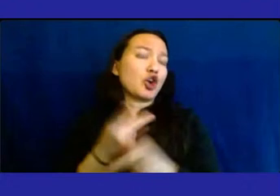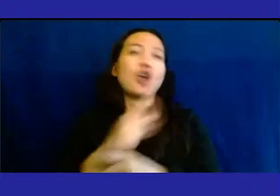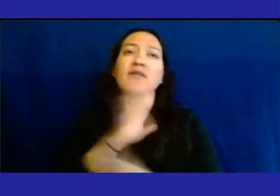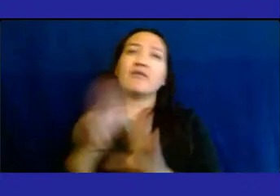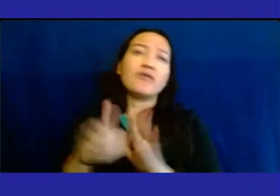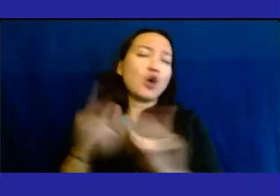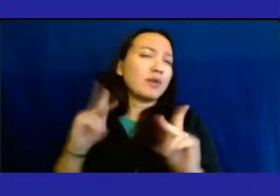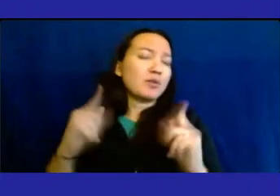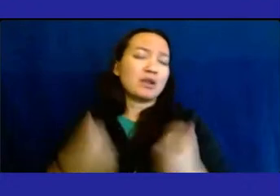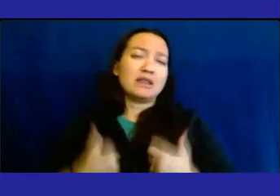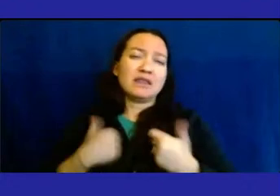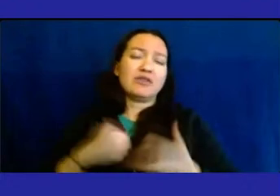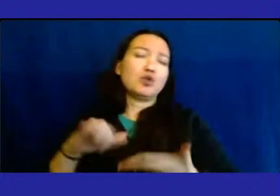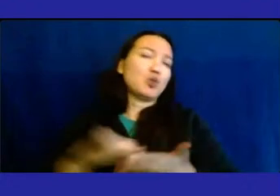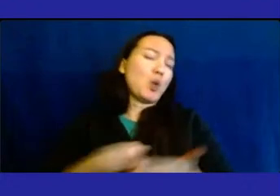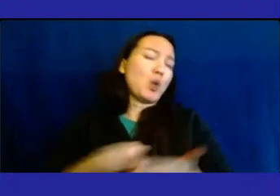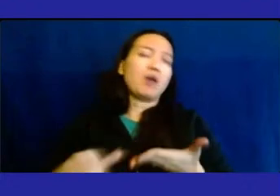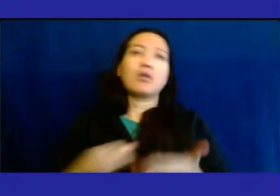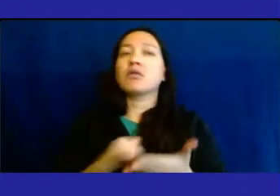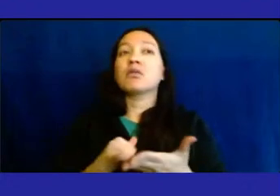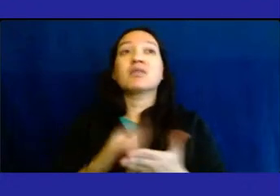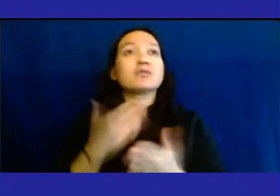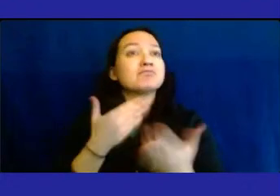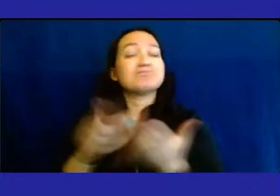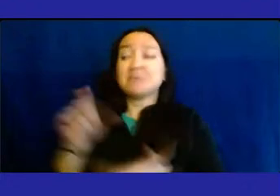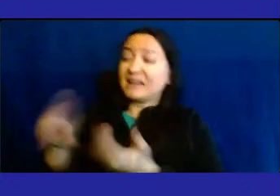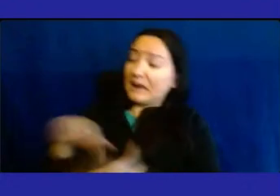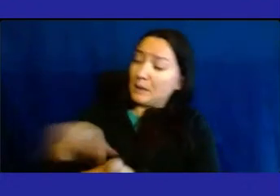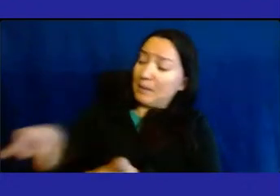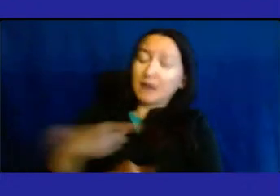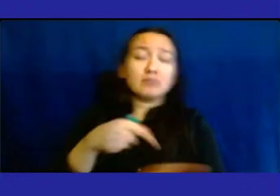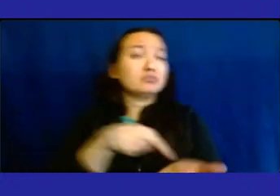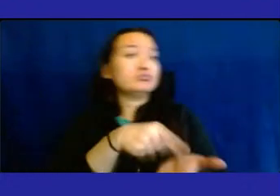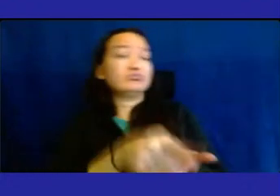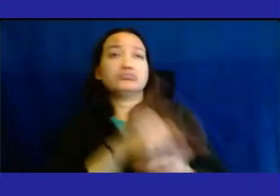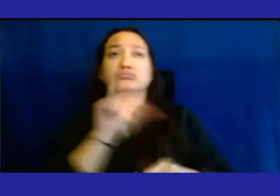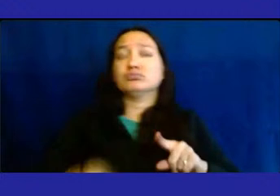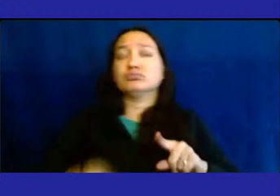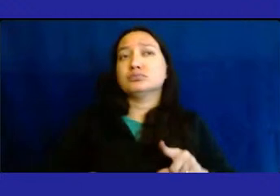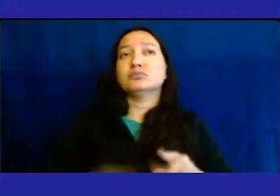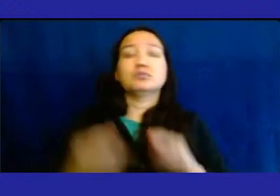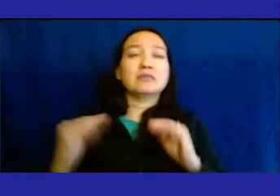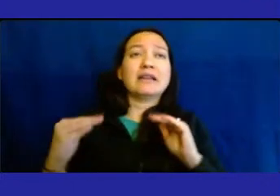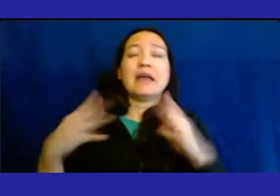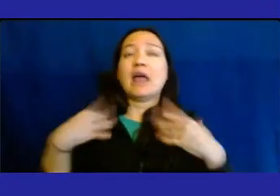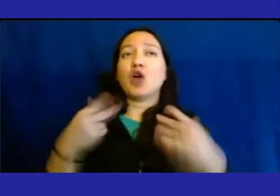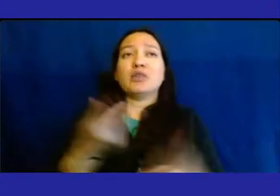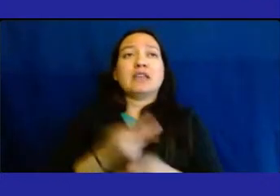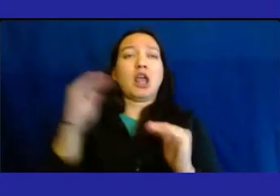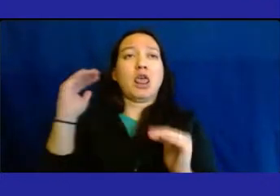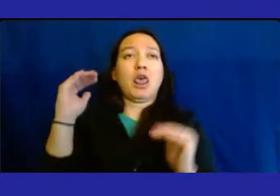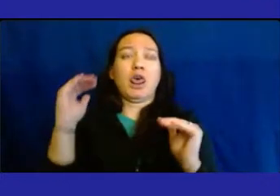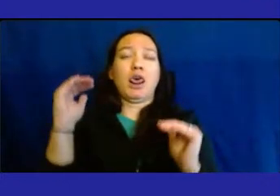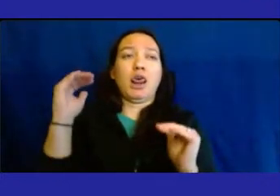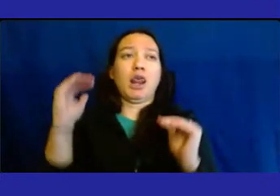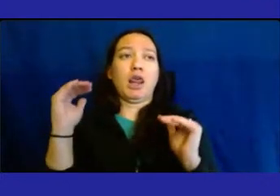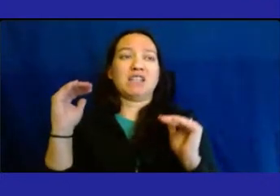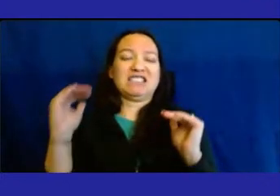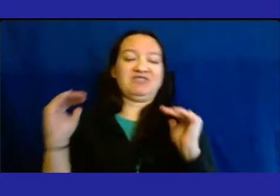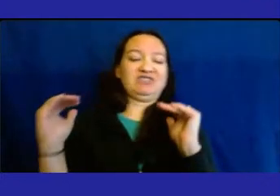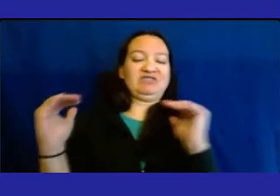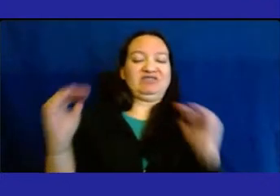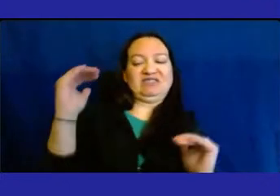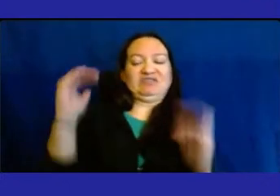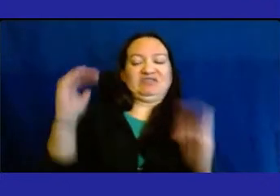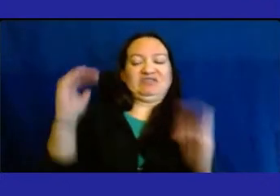regardless of their ability to pay and continuing to address health care inequalities and inequities. On the